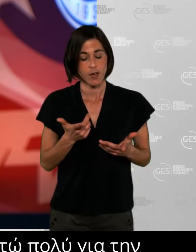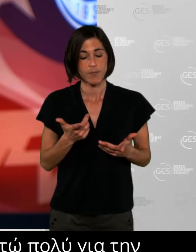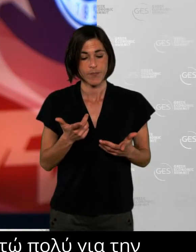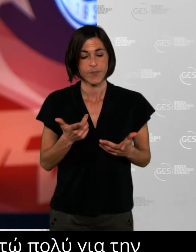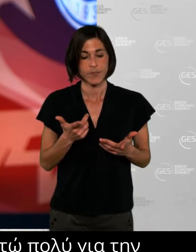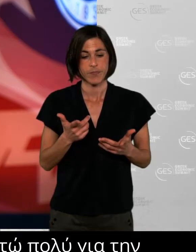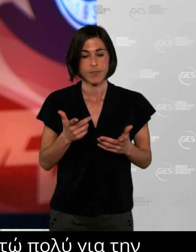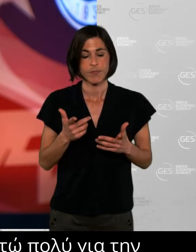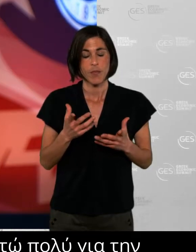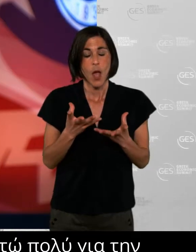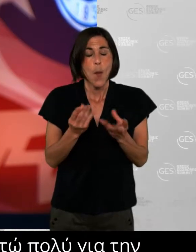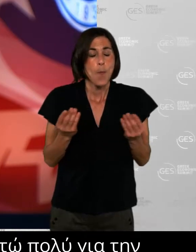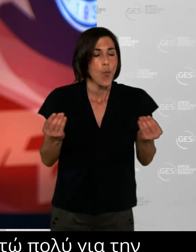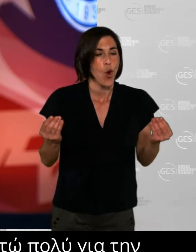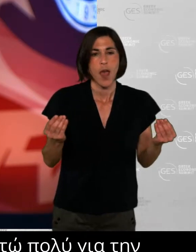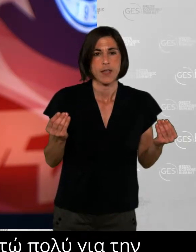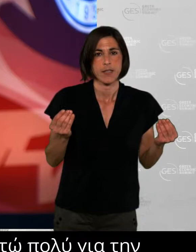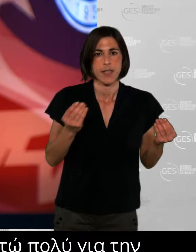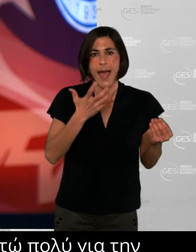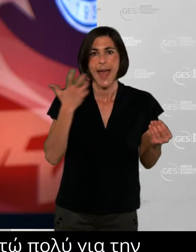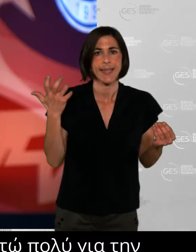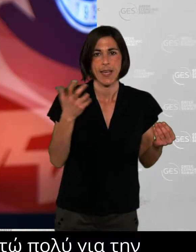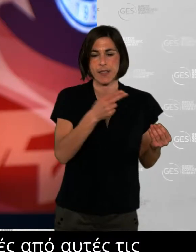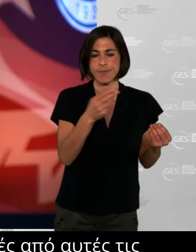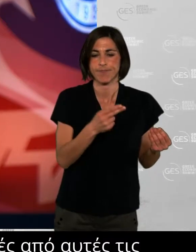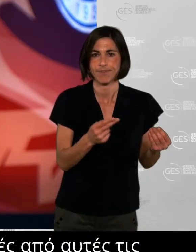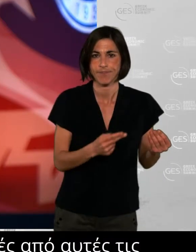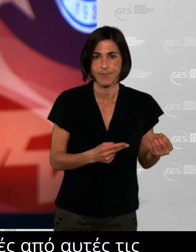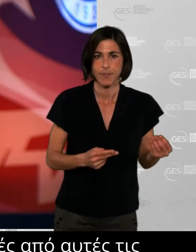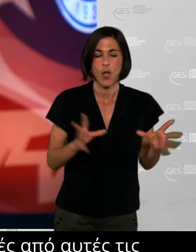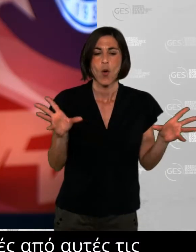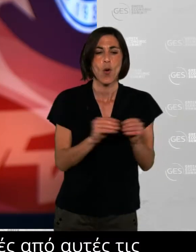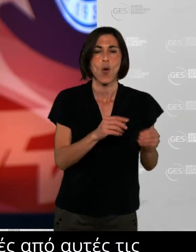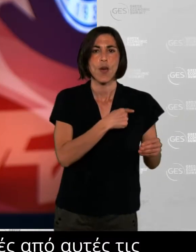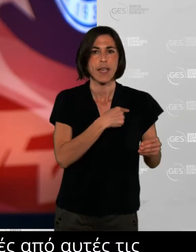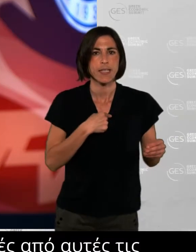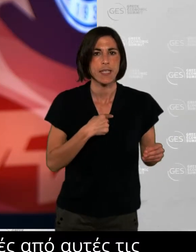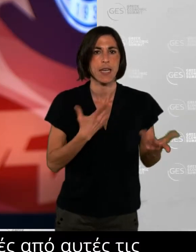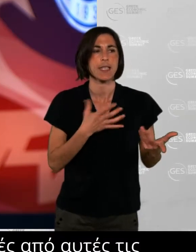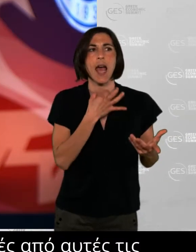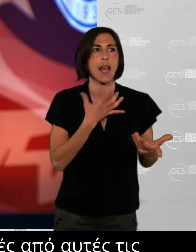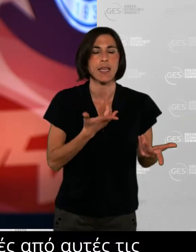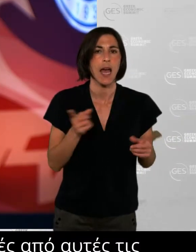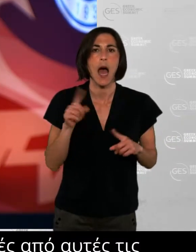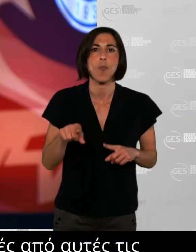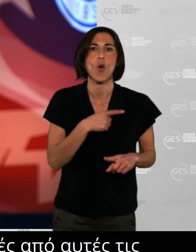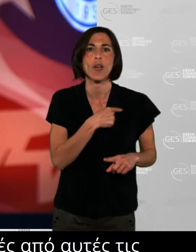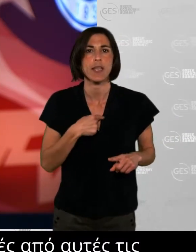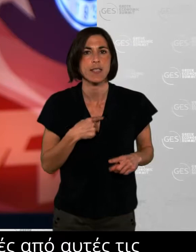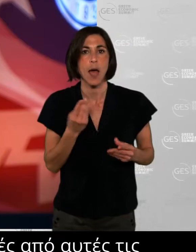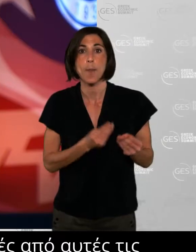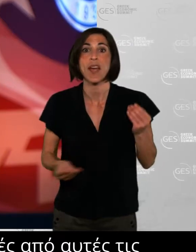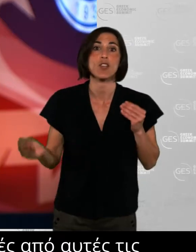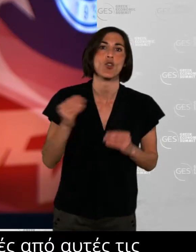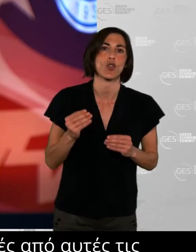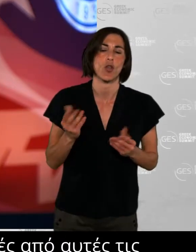what we need from our leaders now, even more than before. In my opinion it was a necessity in general,